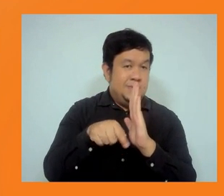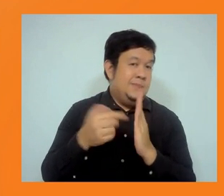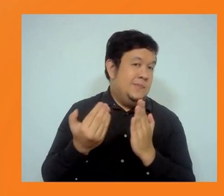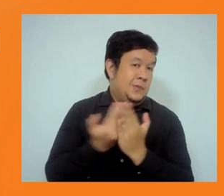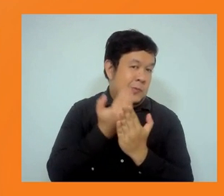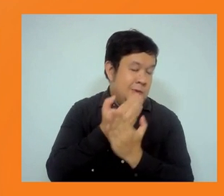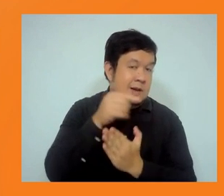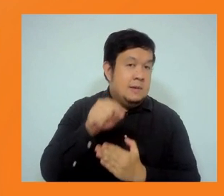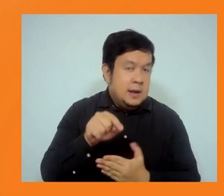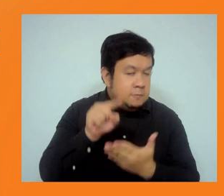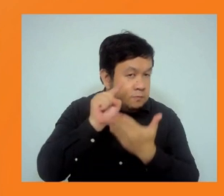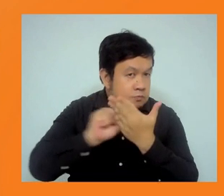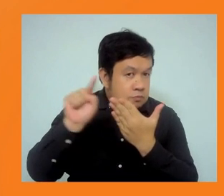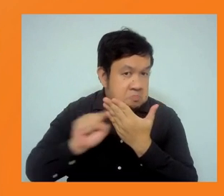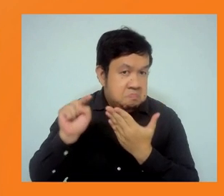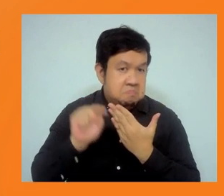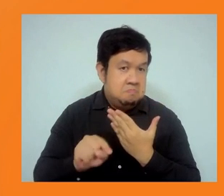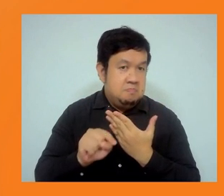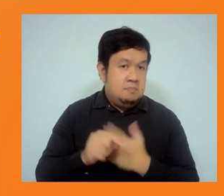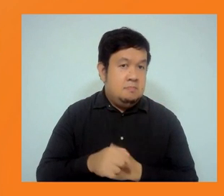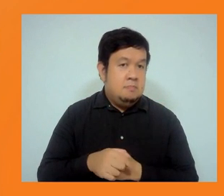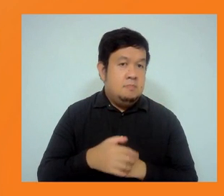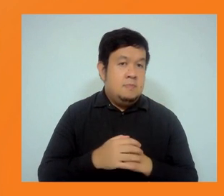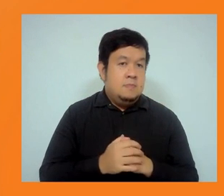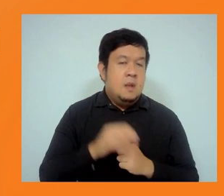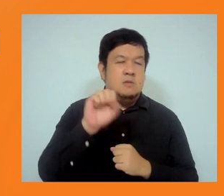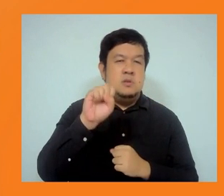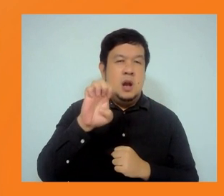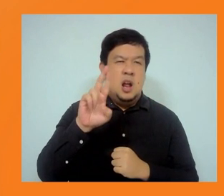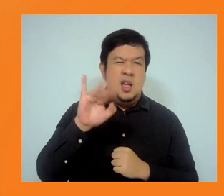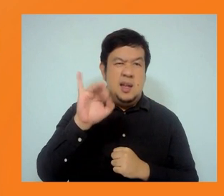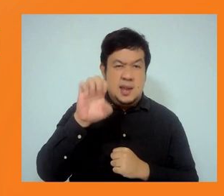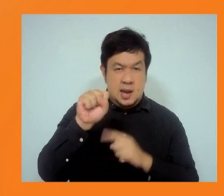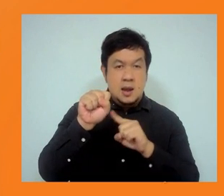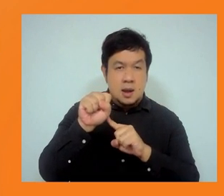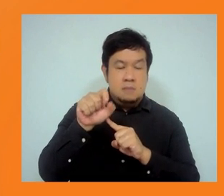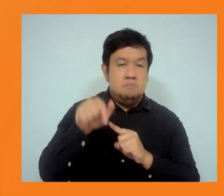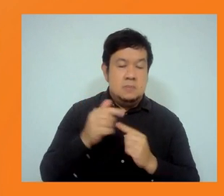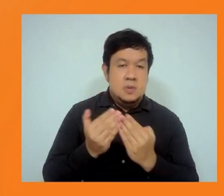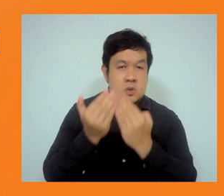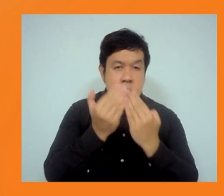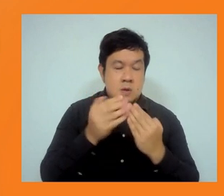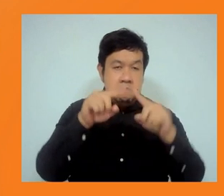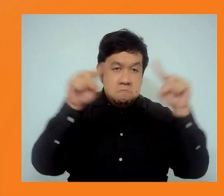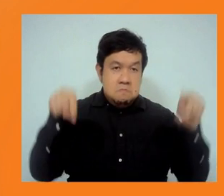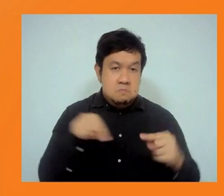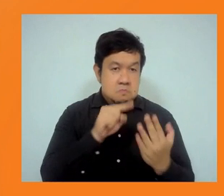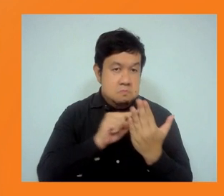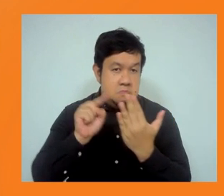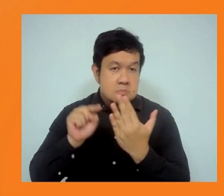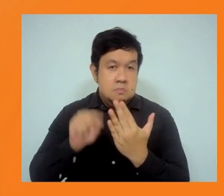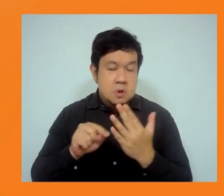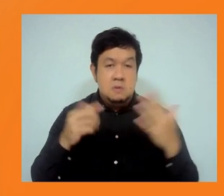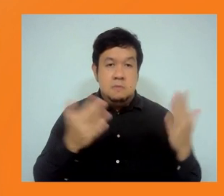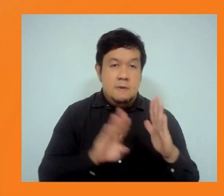analytical studies. And we've had a lot of consultations to date, with our developing member countries, with our private sector